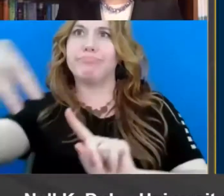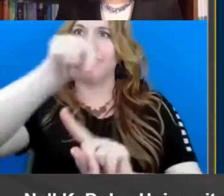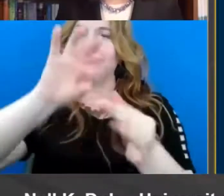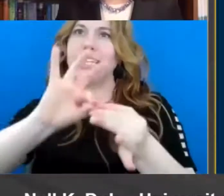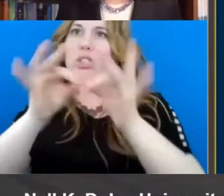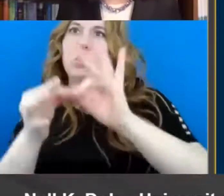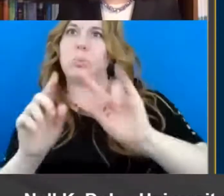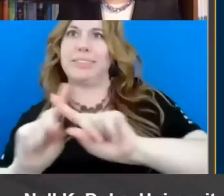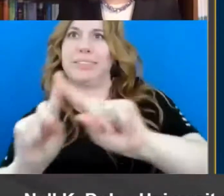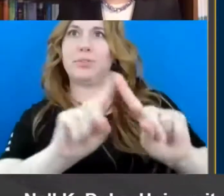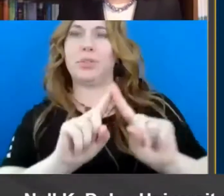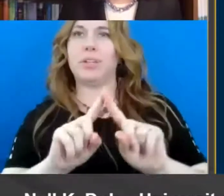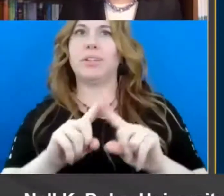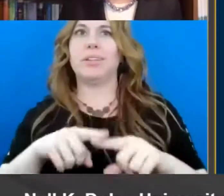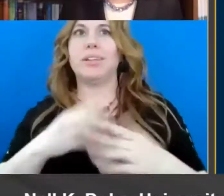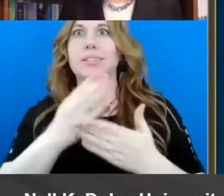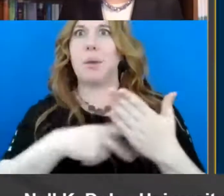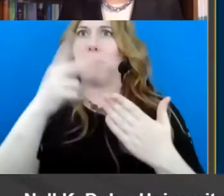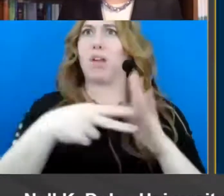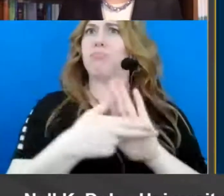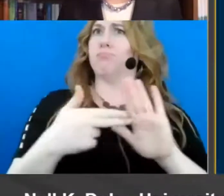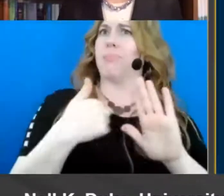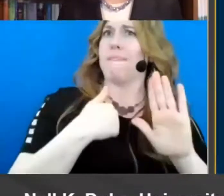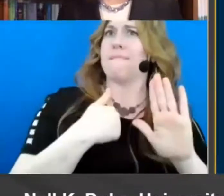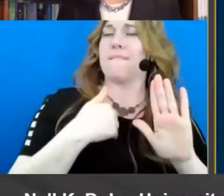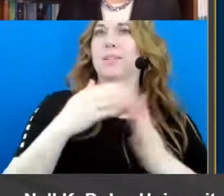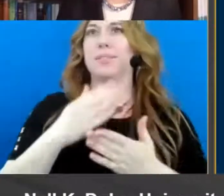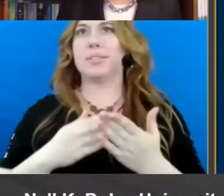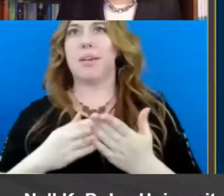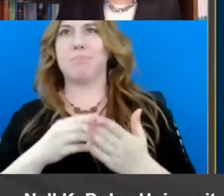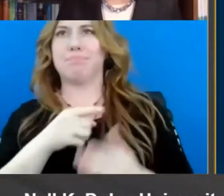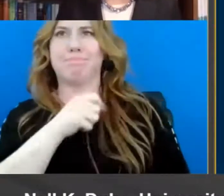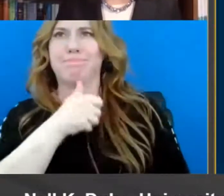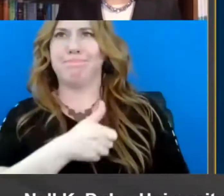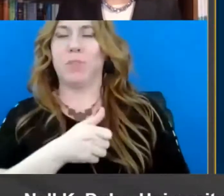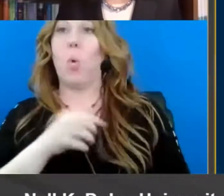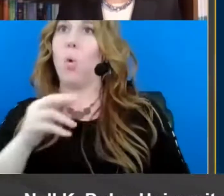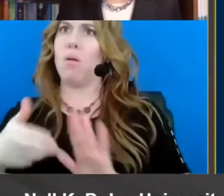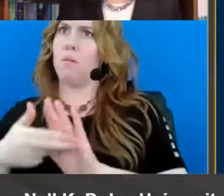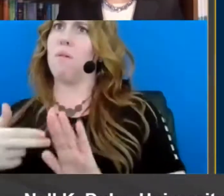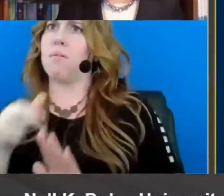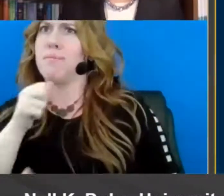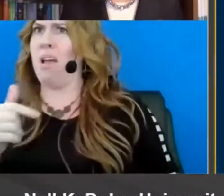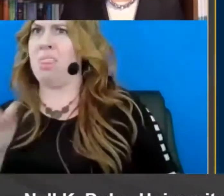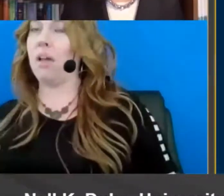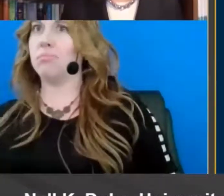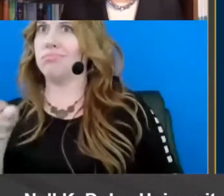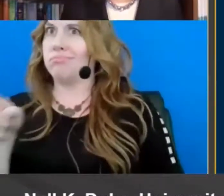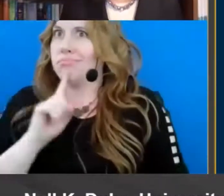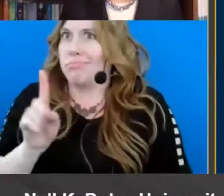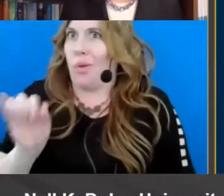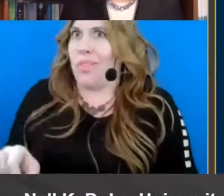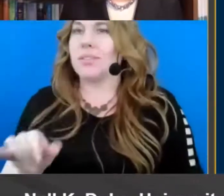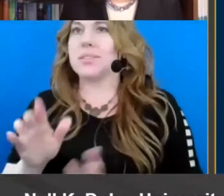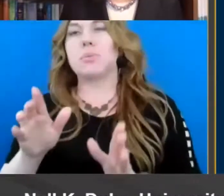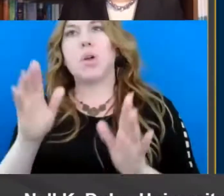uh you know programs claiming to be it who maybe aren't and programs aren't claiming to be it who are and so forth so um you know as always we we